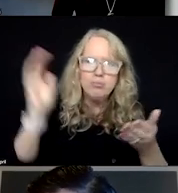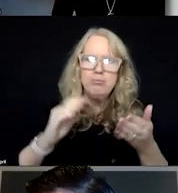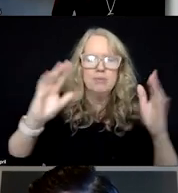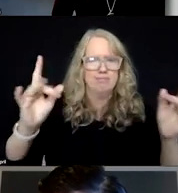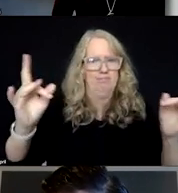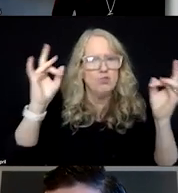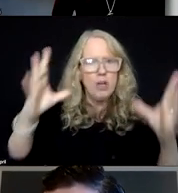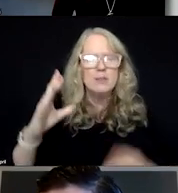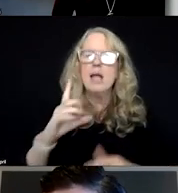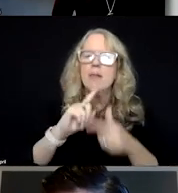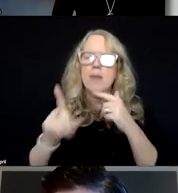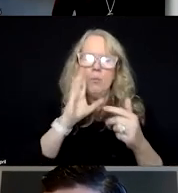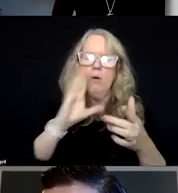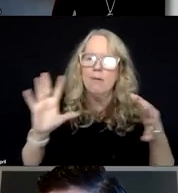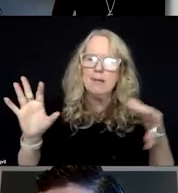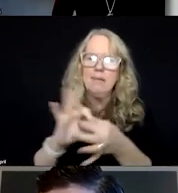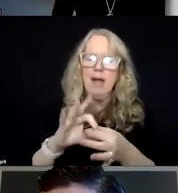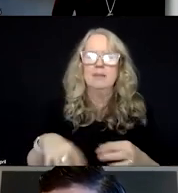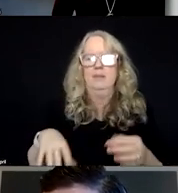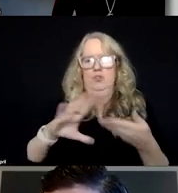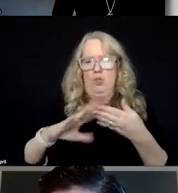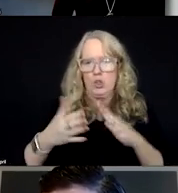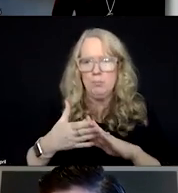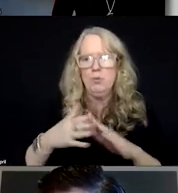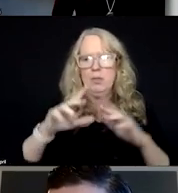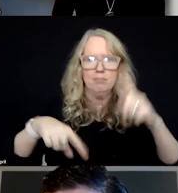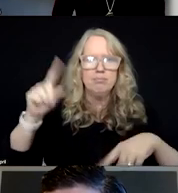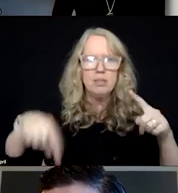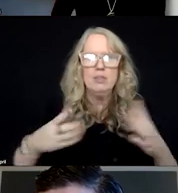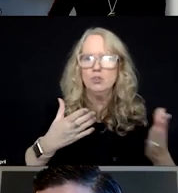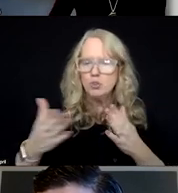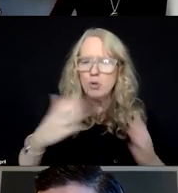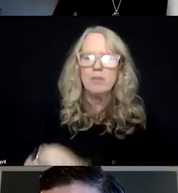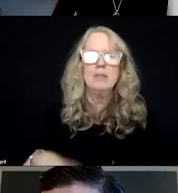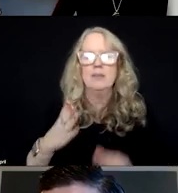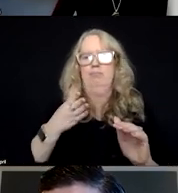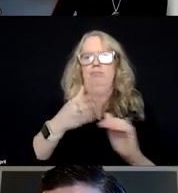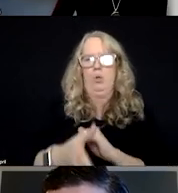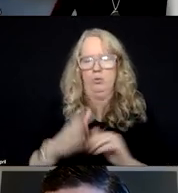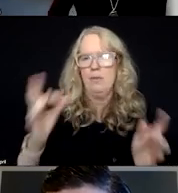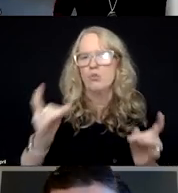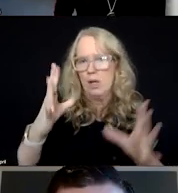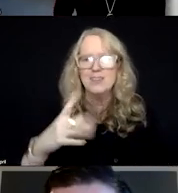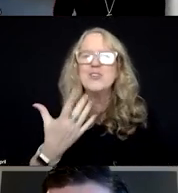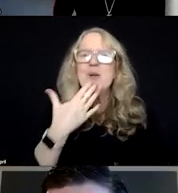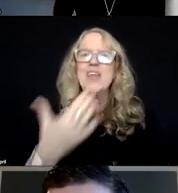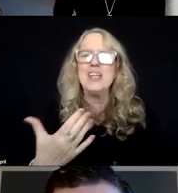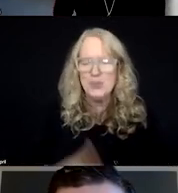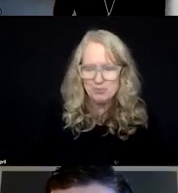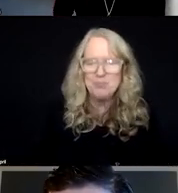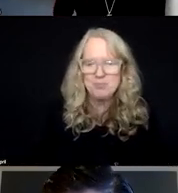and then kind of connect to, you know, community-based services post-crisis. So, thanks for that.